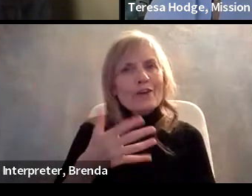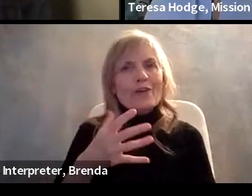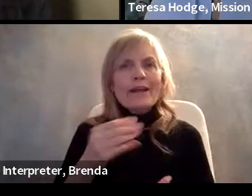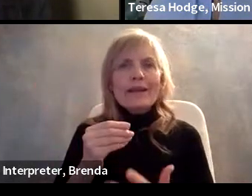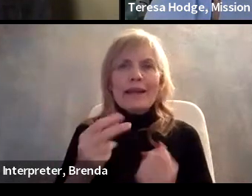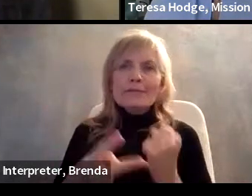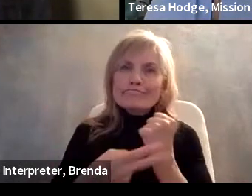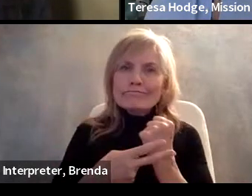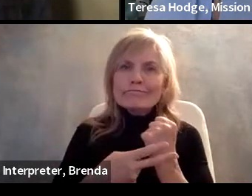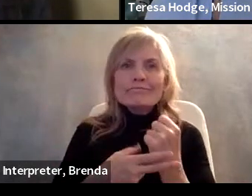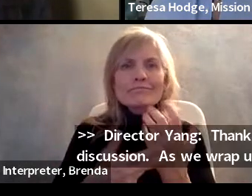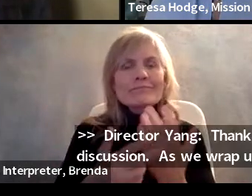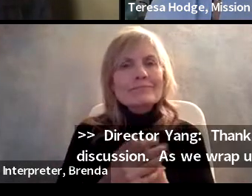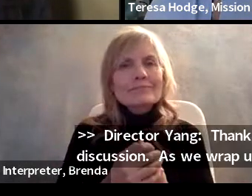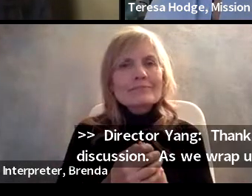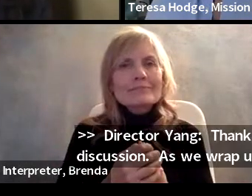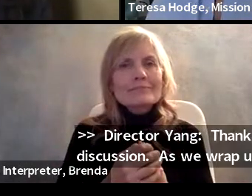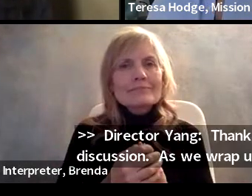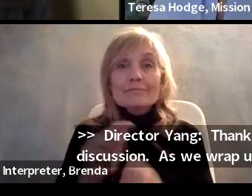Teresa?